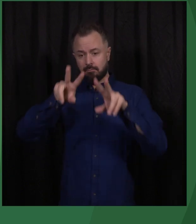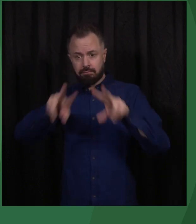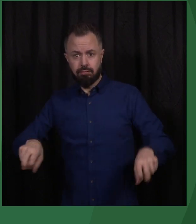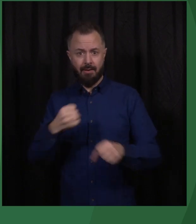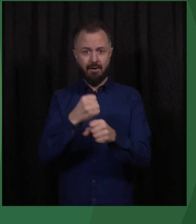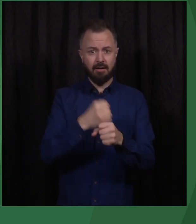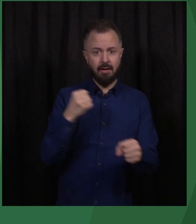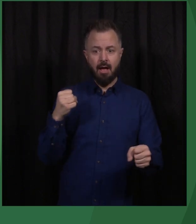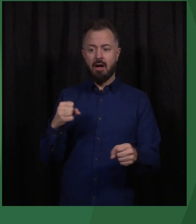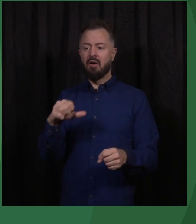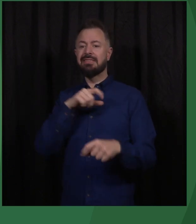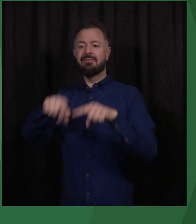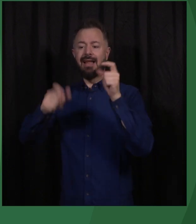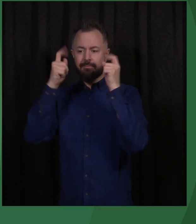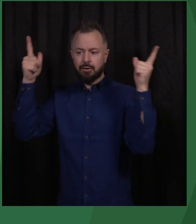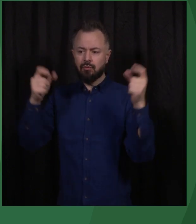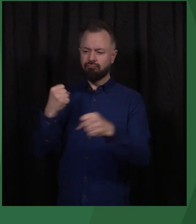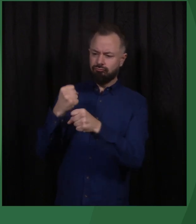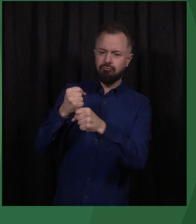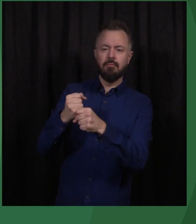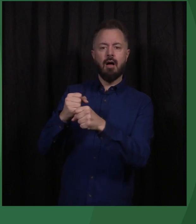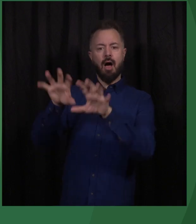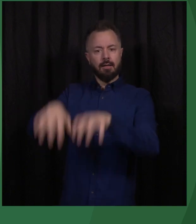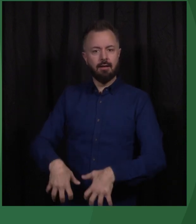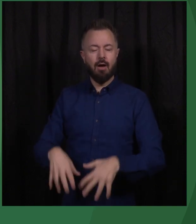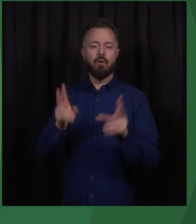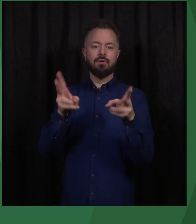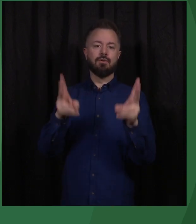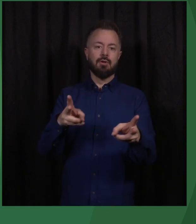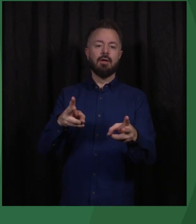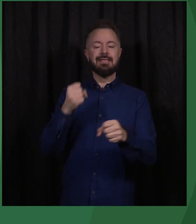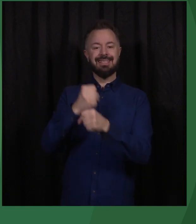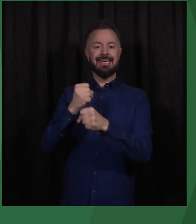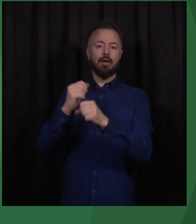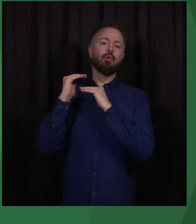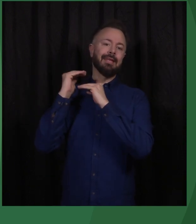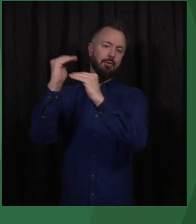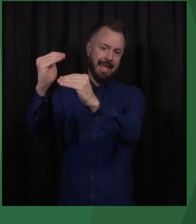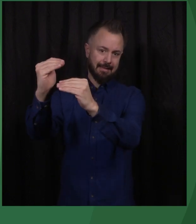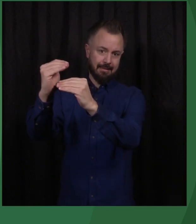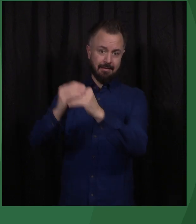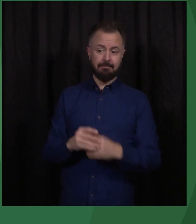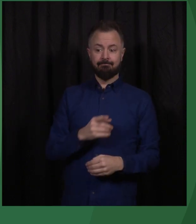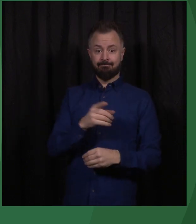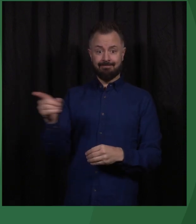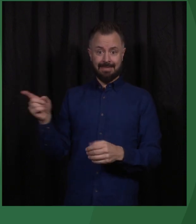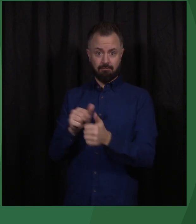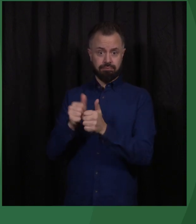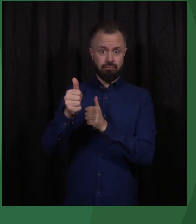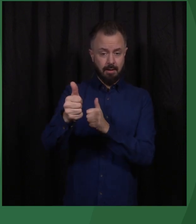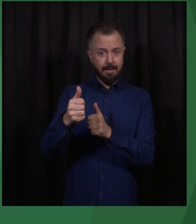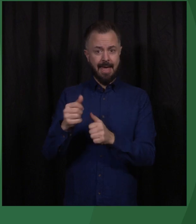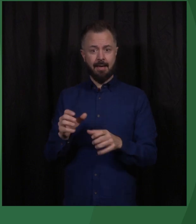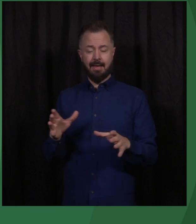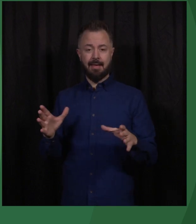fights disinformation, and ensure accountability. They are guarantors of inclusive